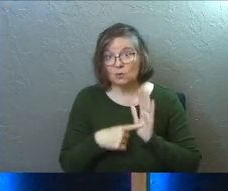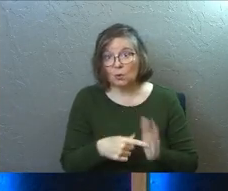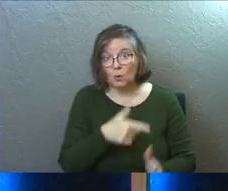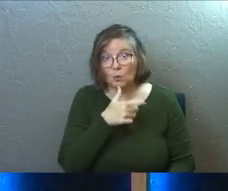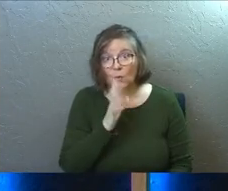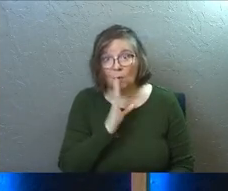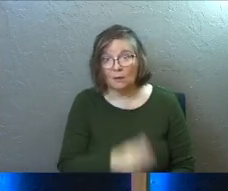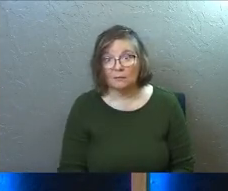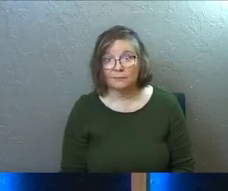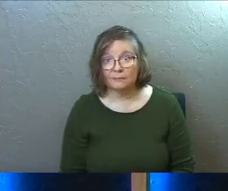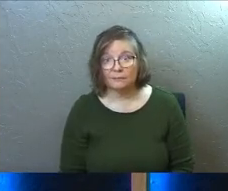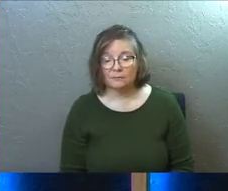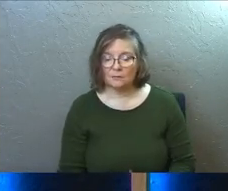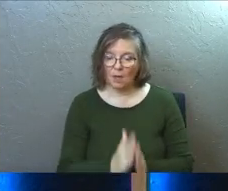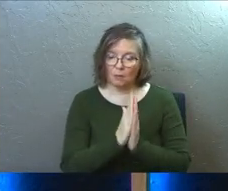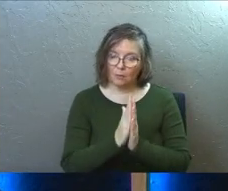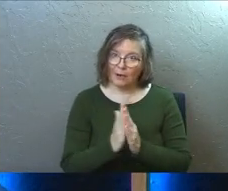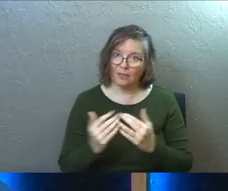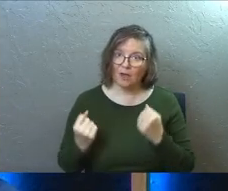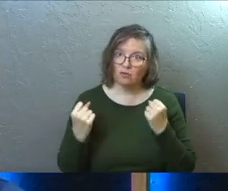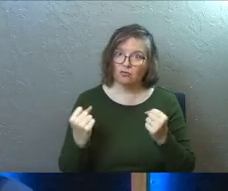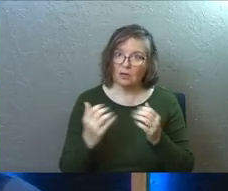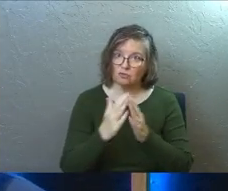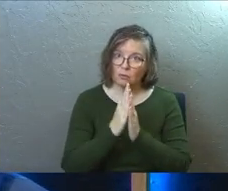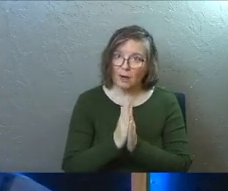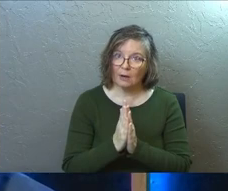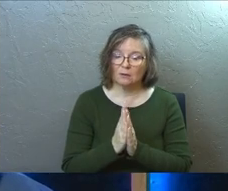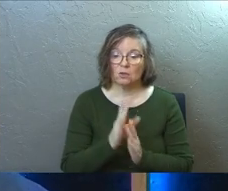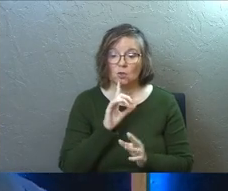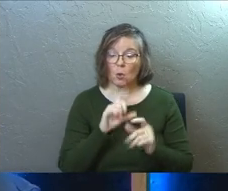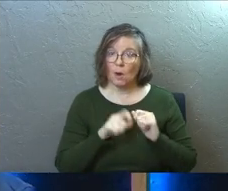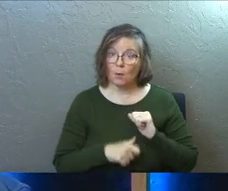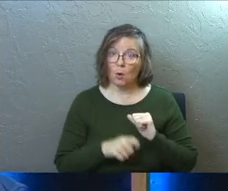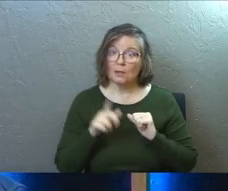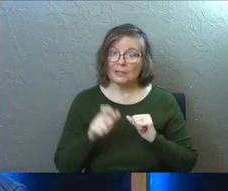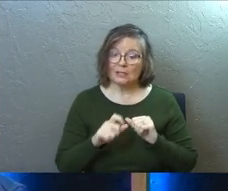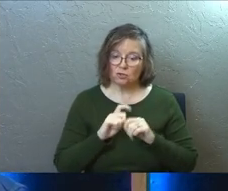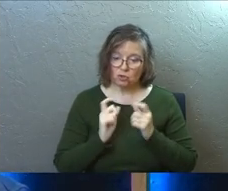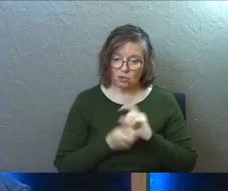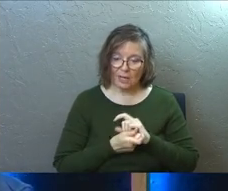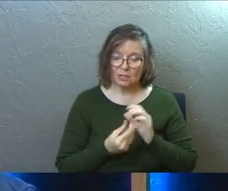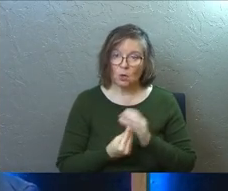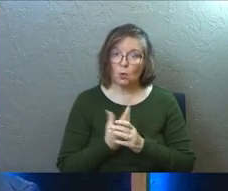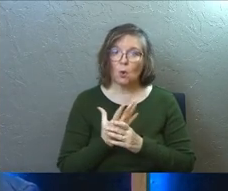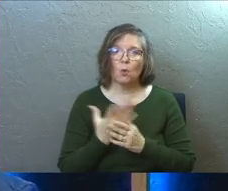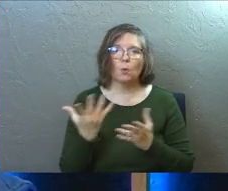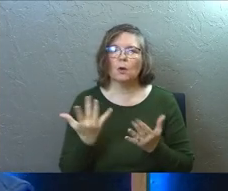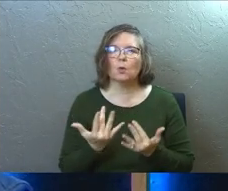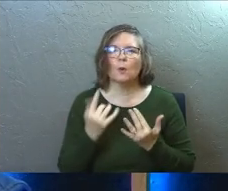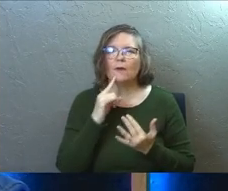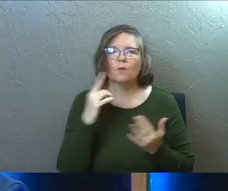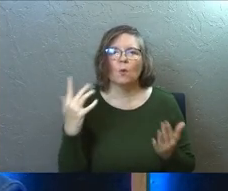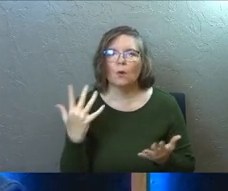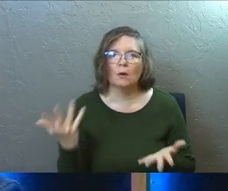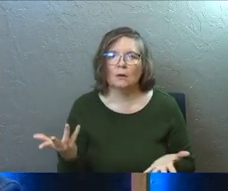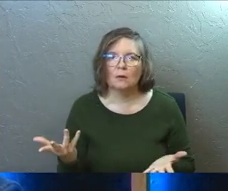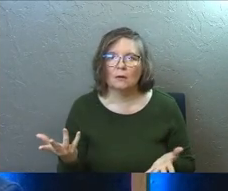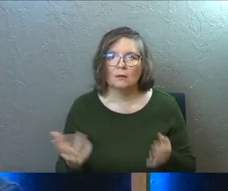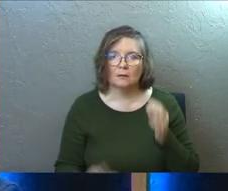you who they are. Pray that courageous prayer. You are broken and you need to change and grow. What are you waiting for?